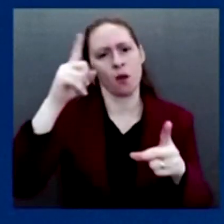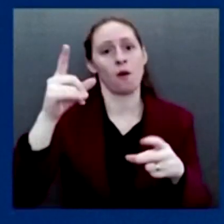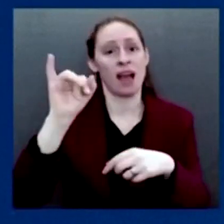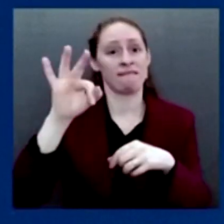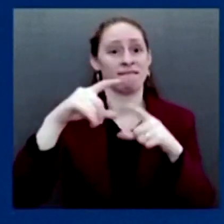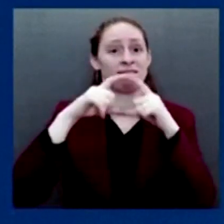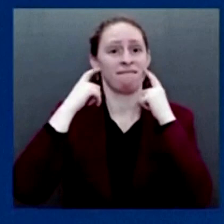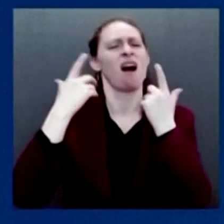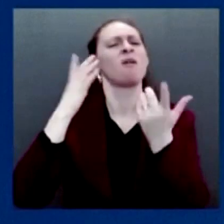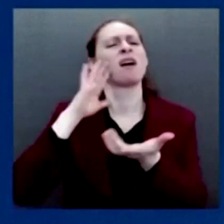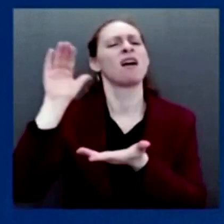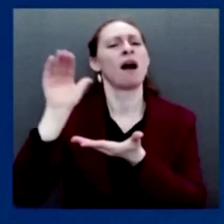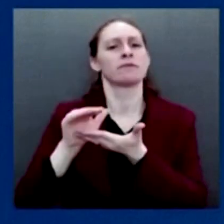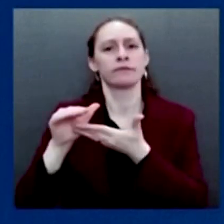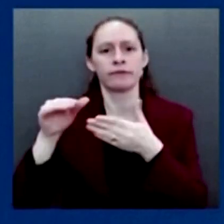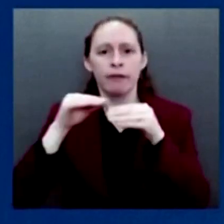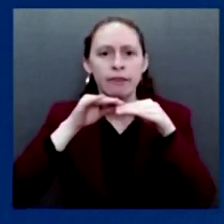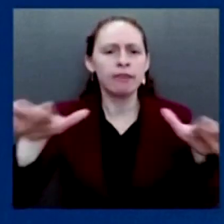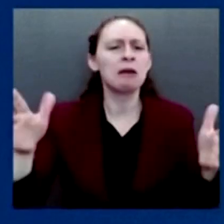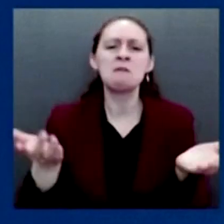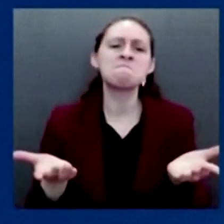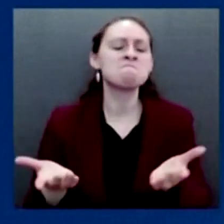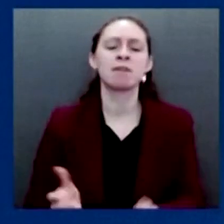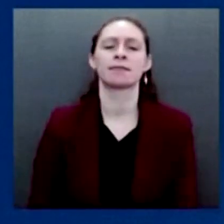strategies, which these resources will really be helpful for. Health are Glennian and those we are doing